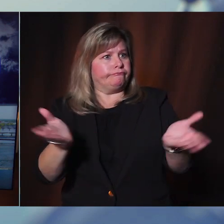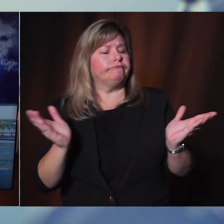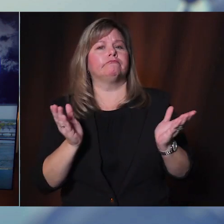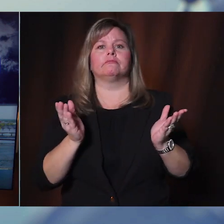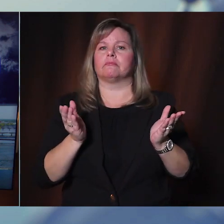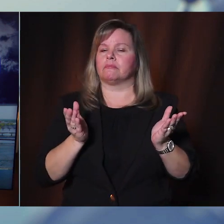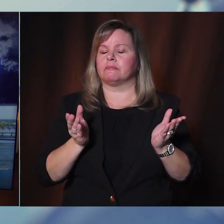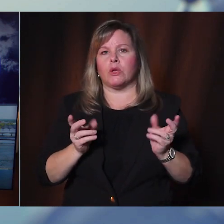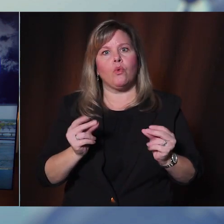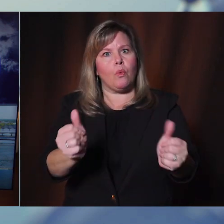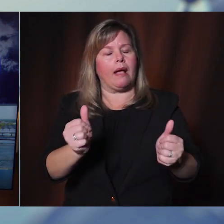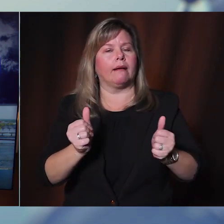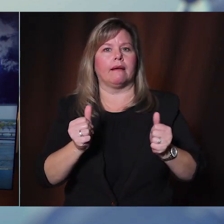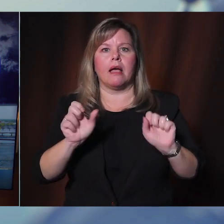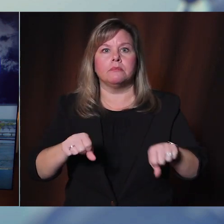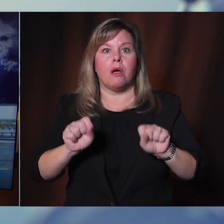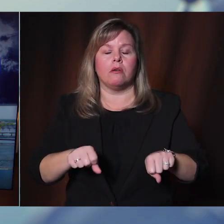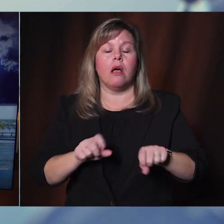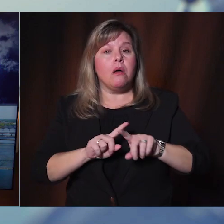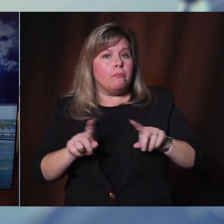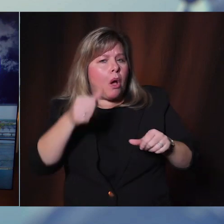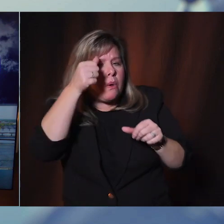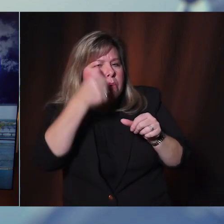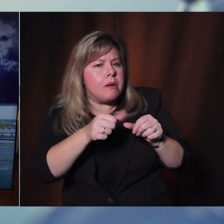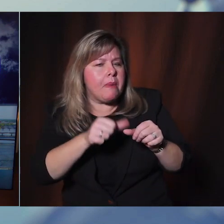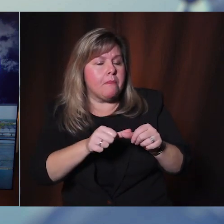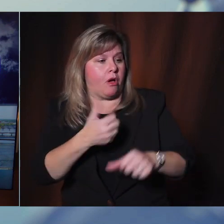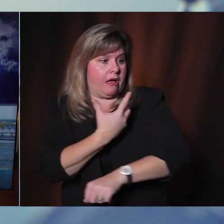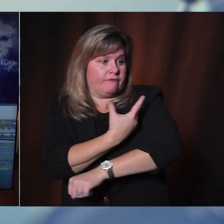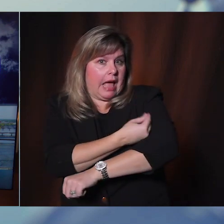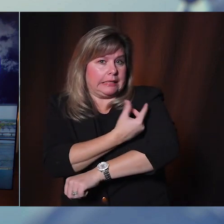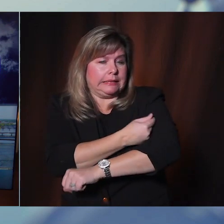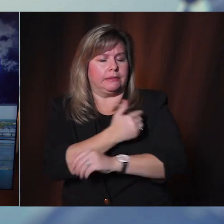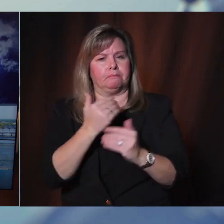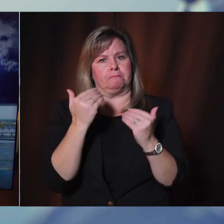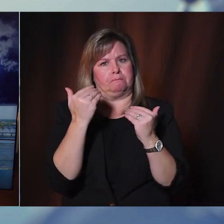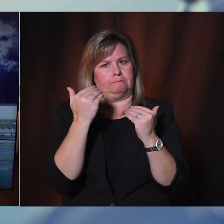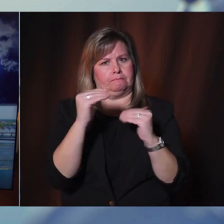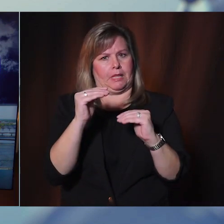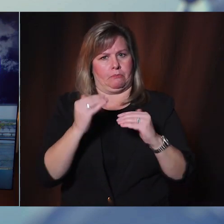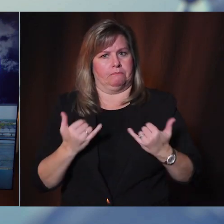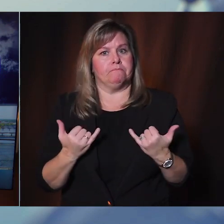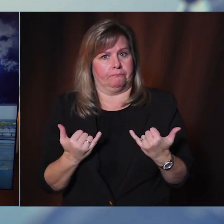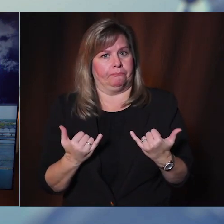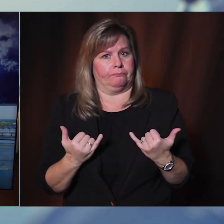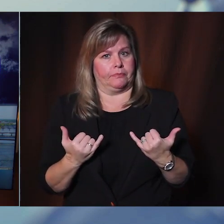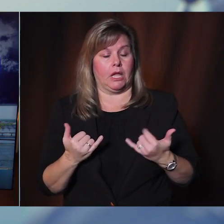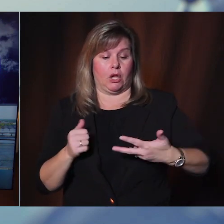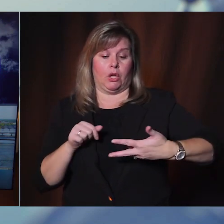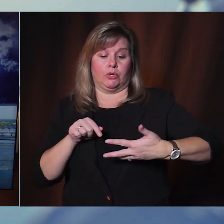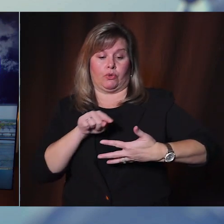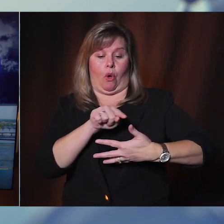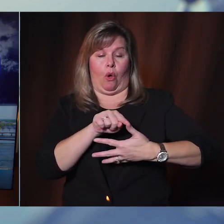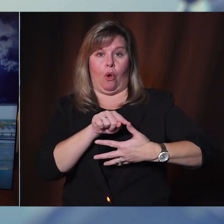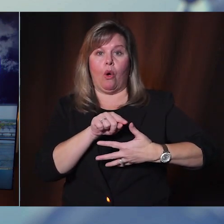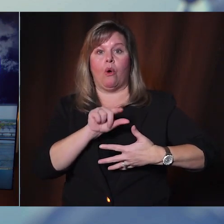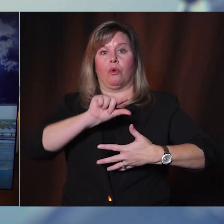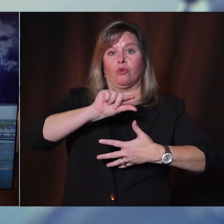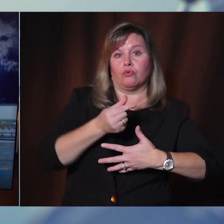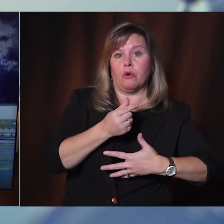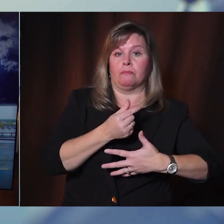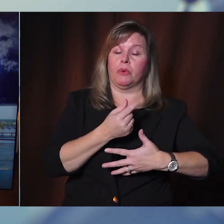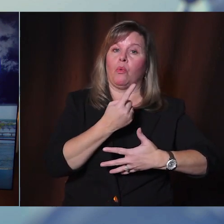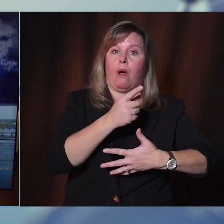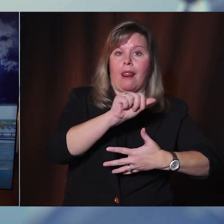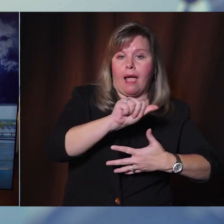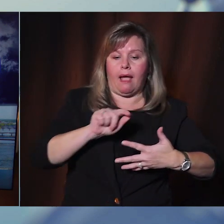But please understand, the amount of vaccine is very limited at this moment. People in Group 1B should expect